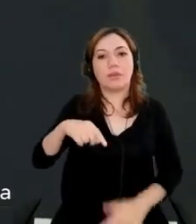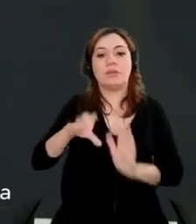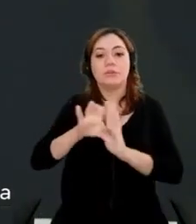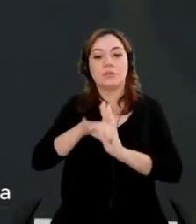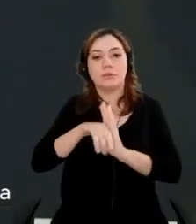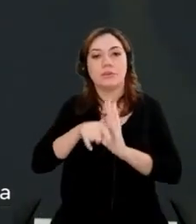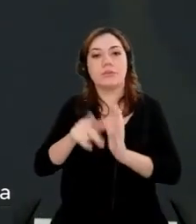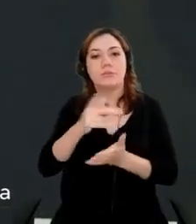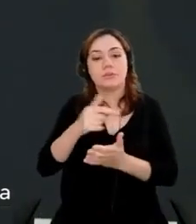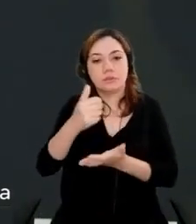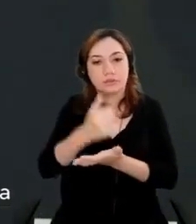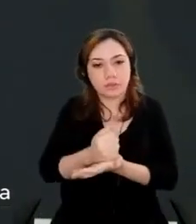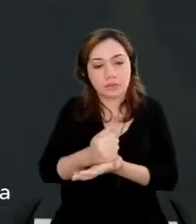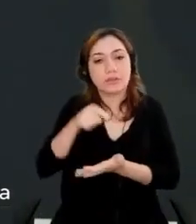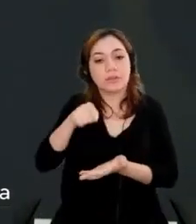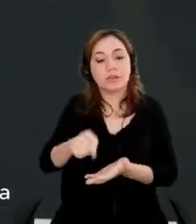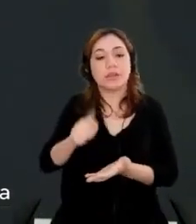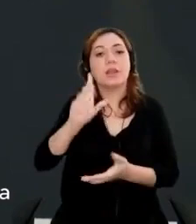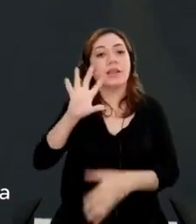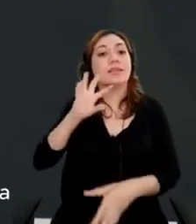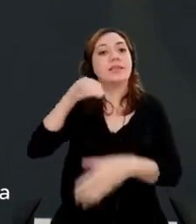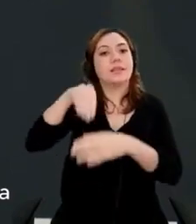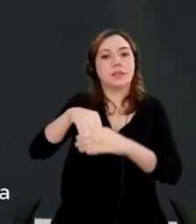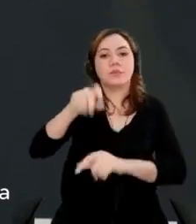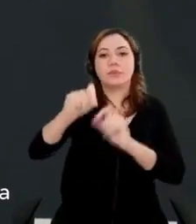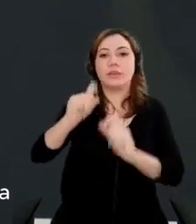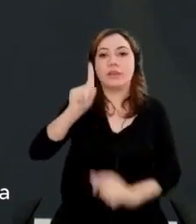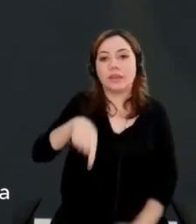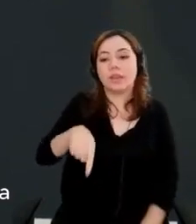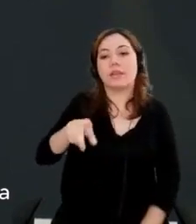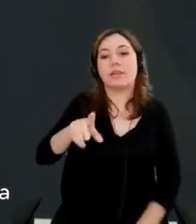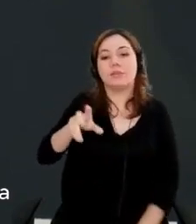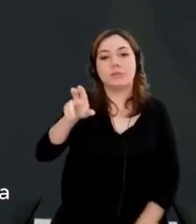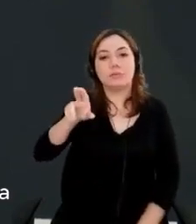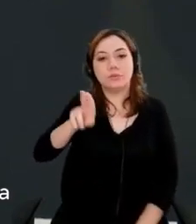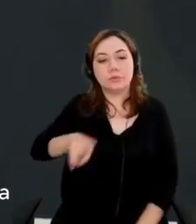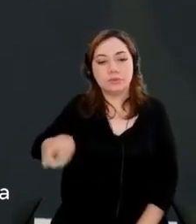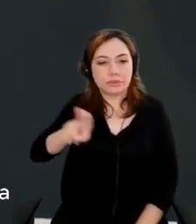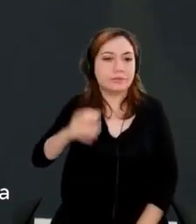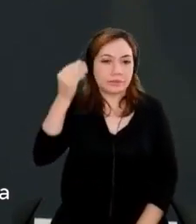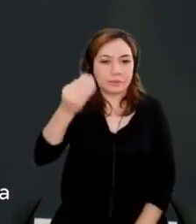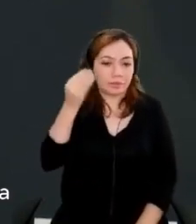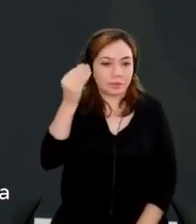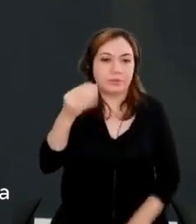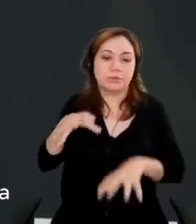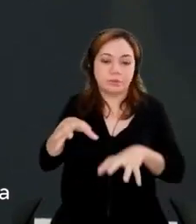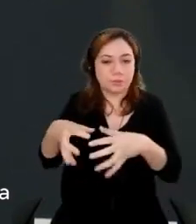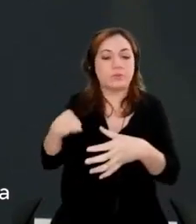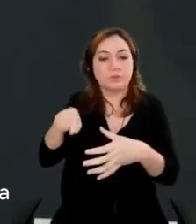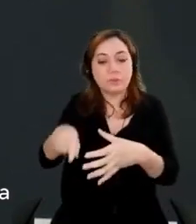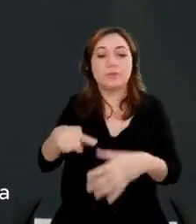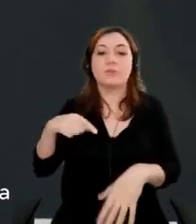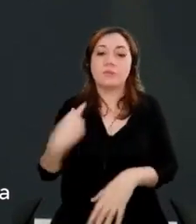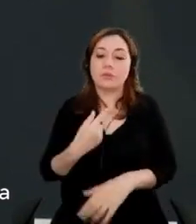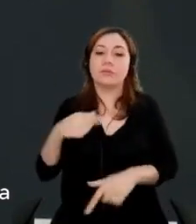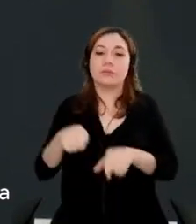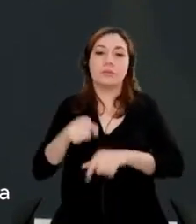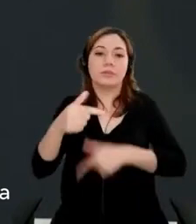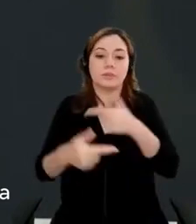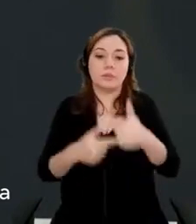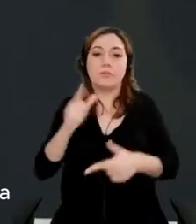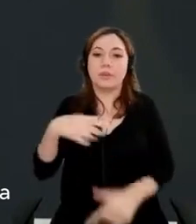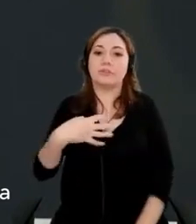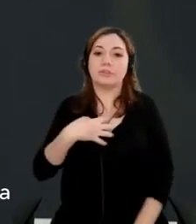So concept design is inside of the user experience group, which sits inside of Studio. At Rivian, we work in a really cool way because